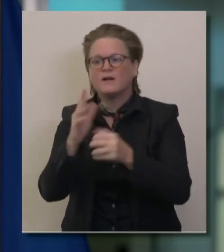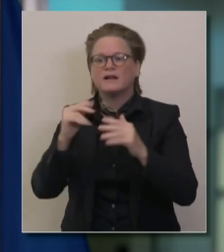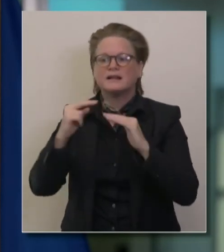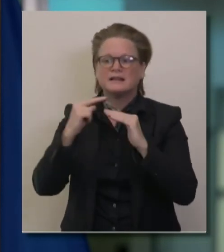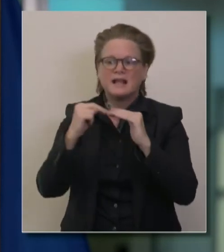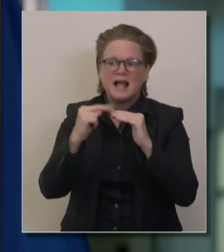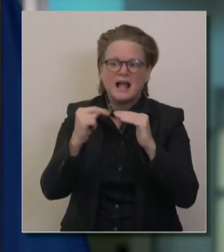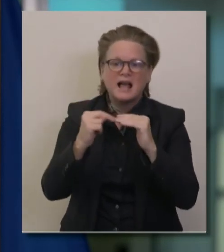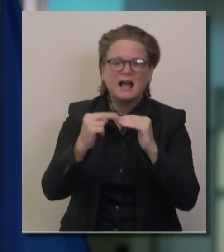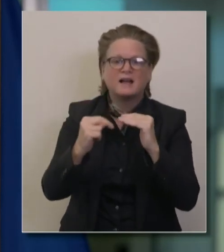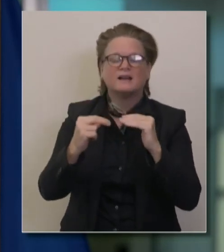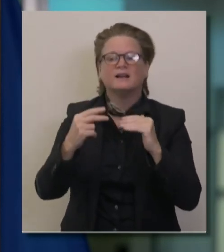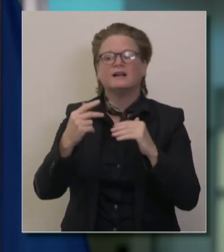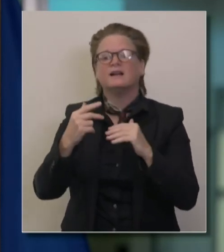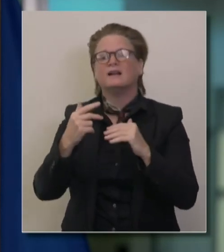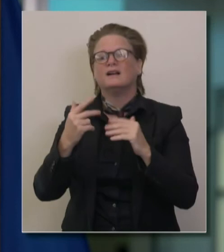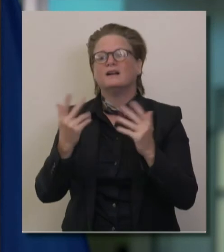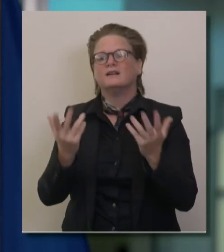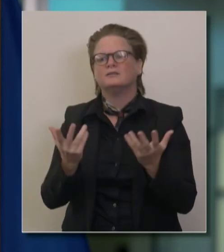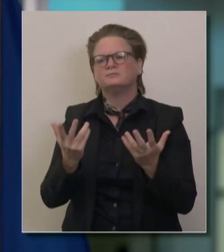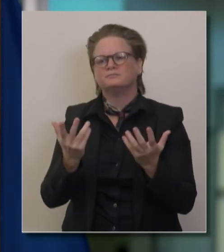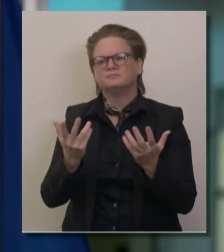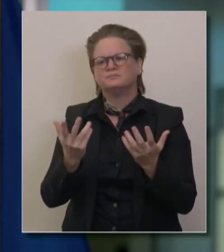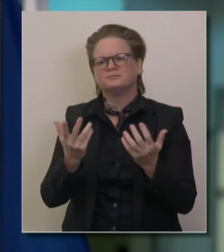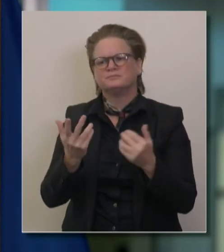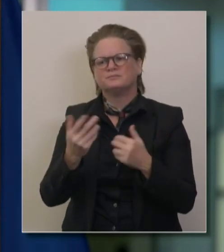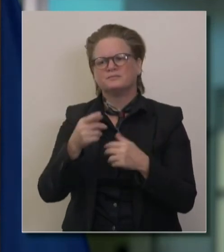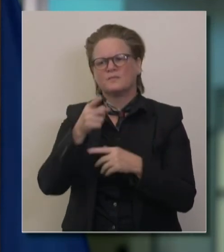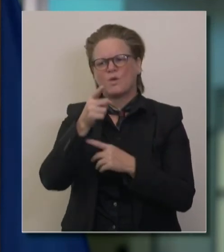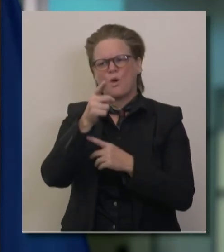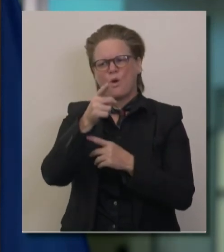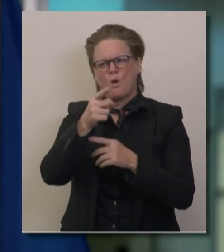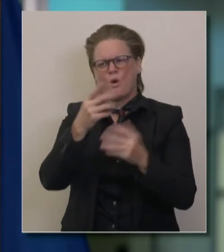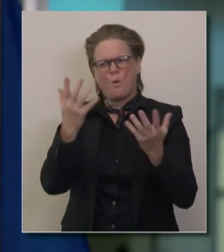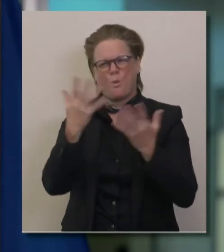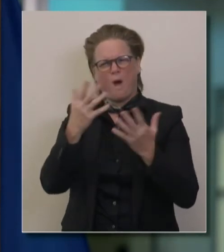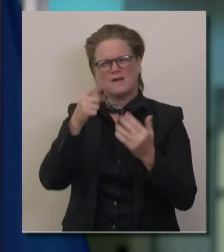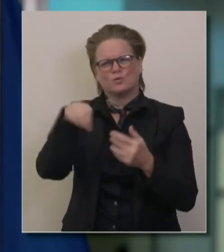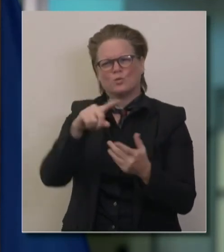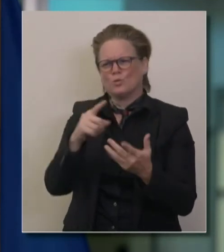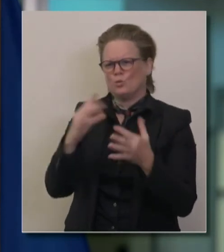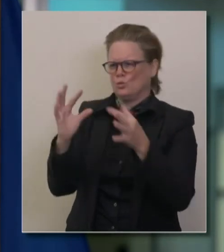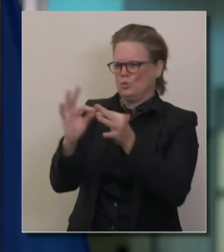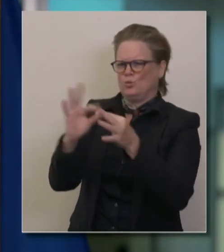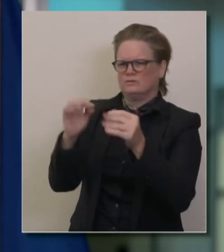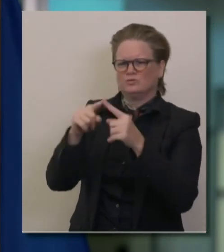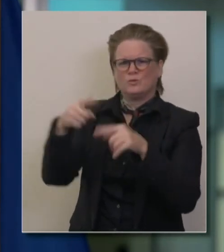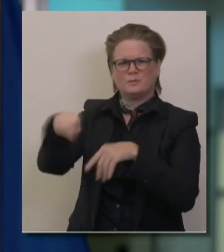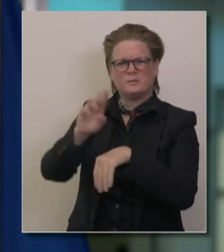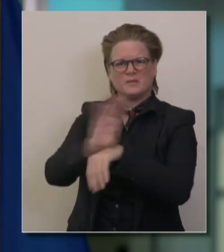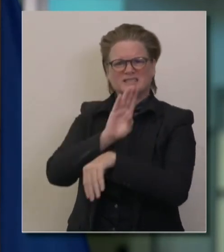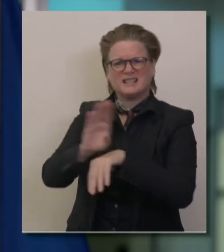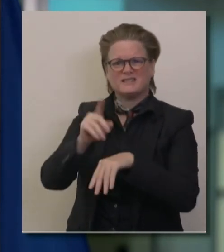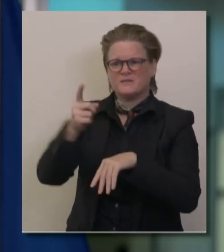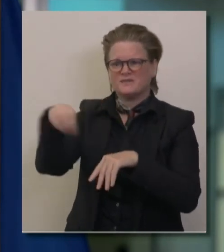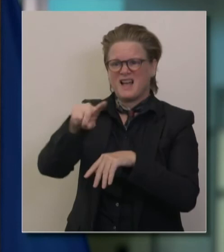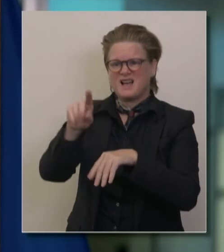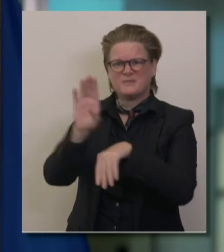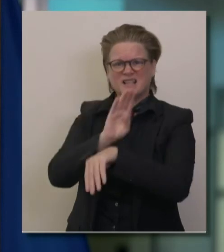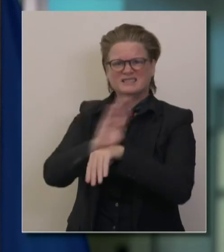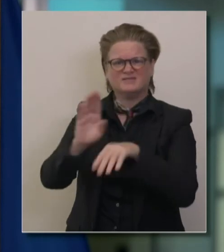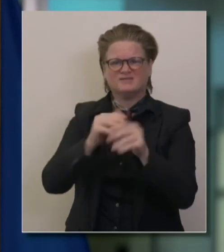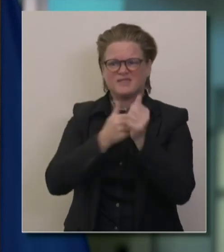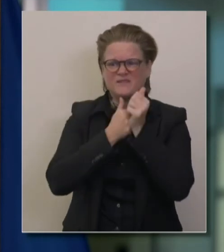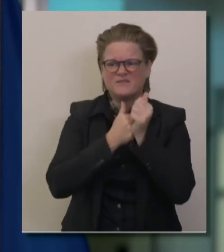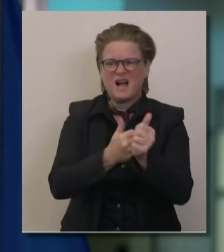you say to these people who say, look, I've done everything you've asked. I followed the rules. I spent a lot of money on PPE. My staff is on